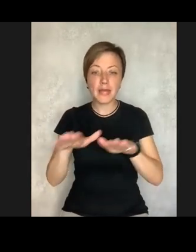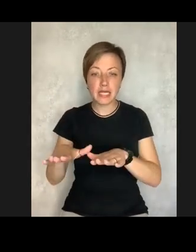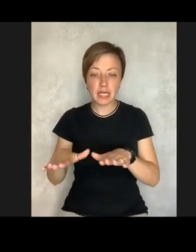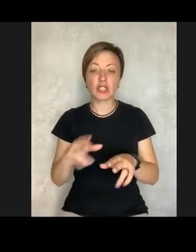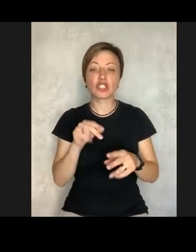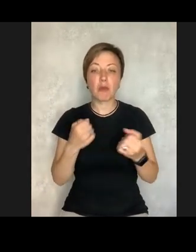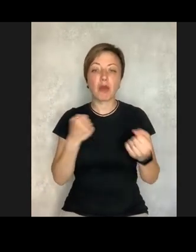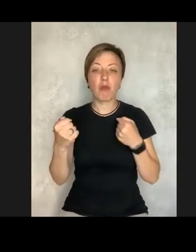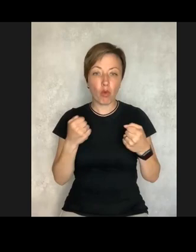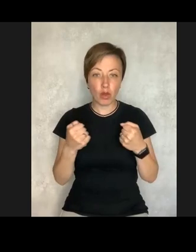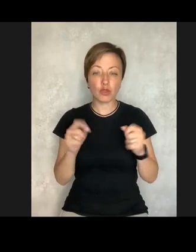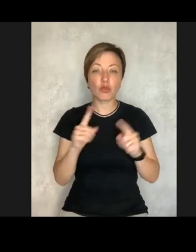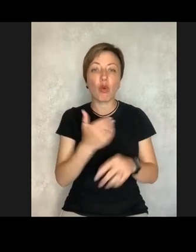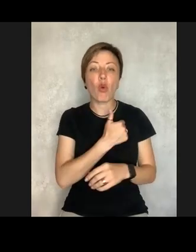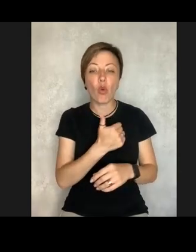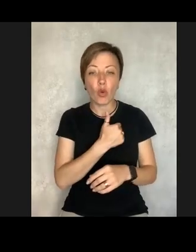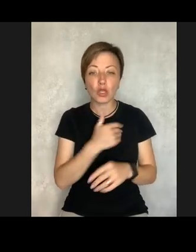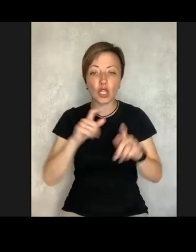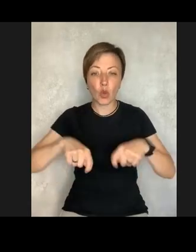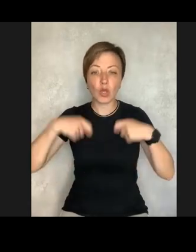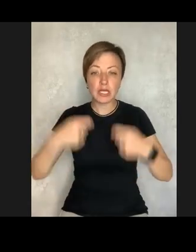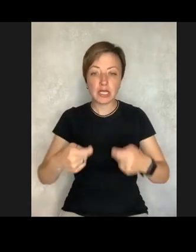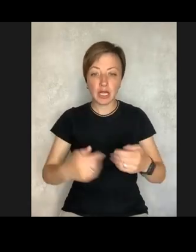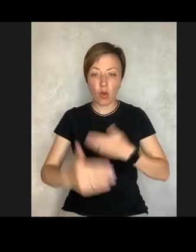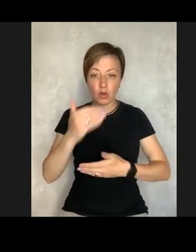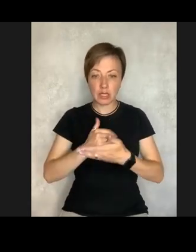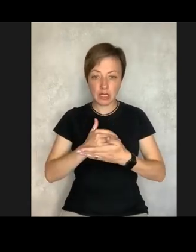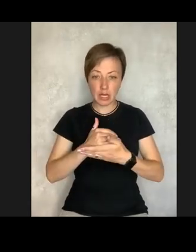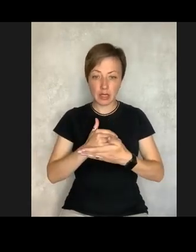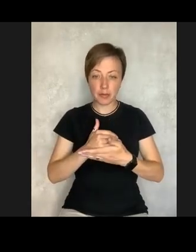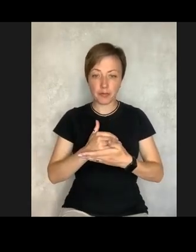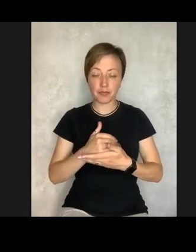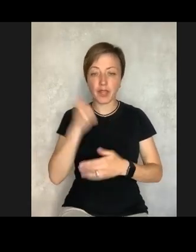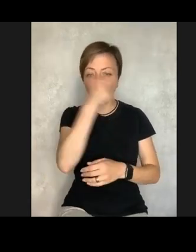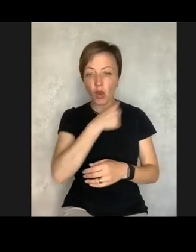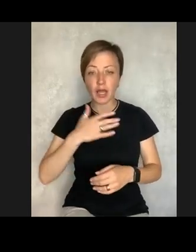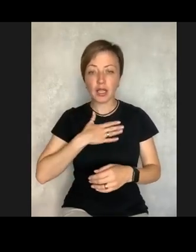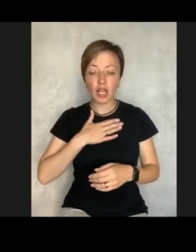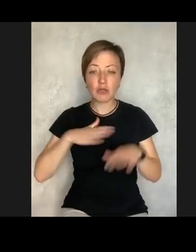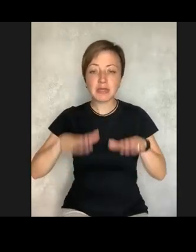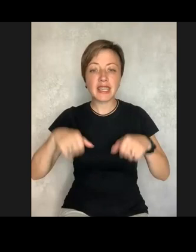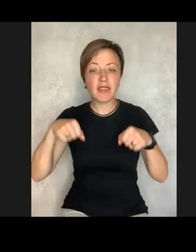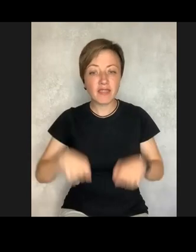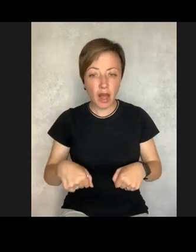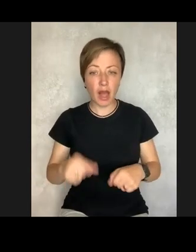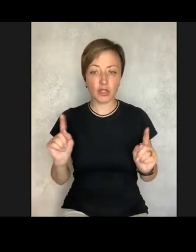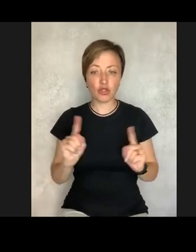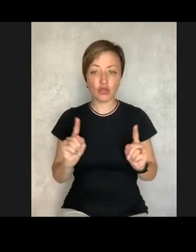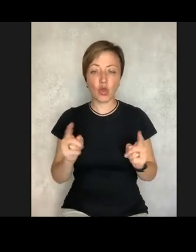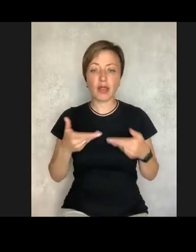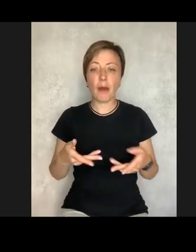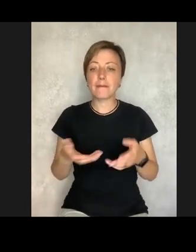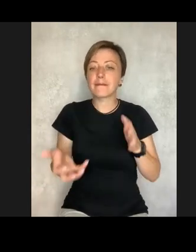services on the grounds. So we also want to promote to our local